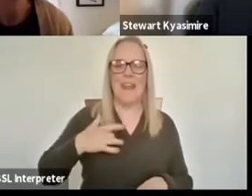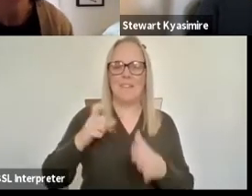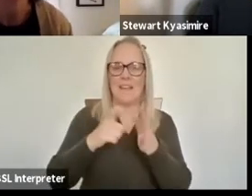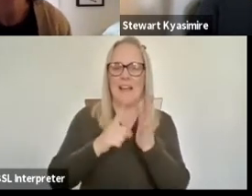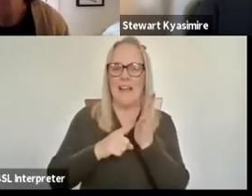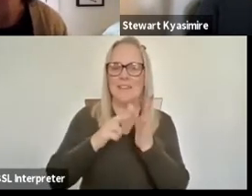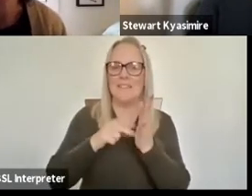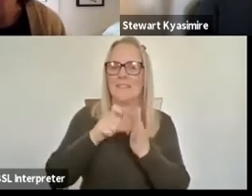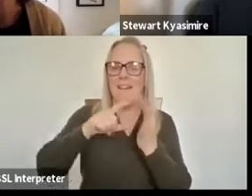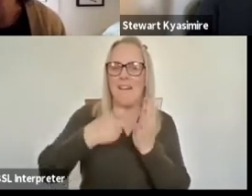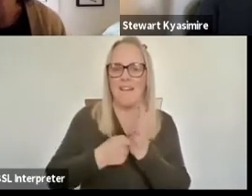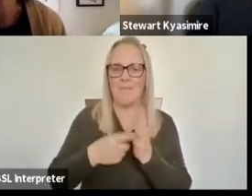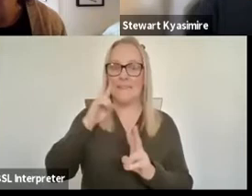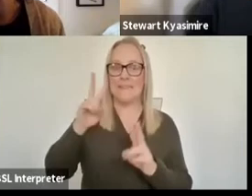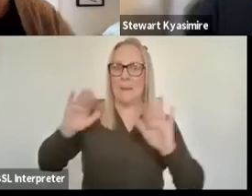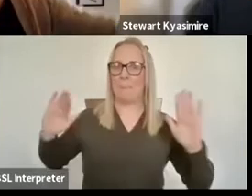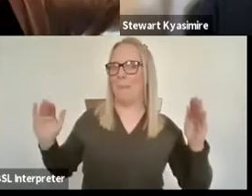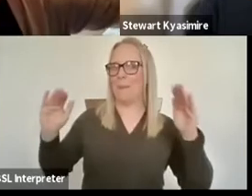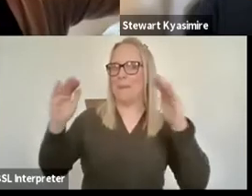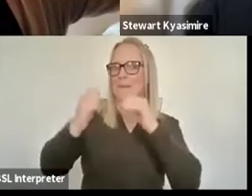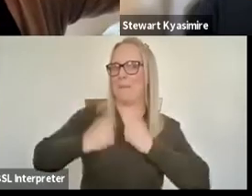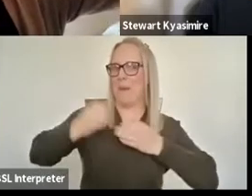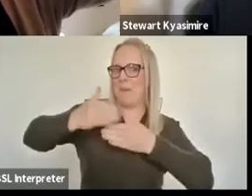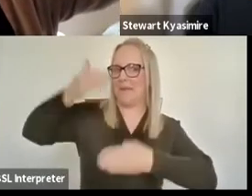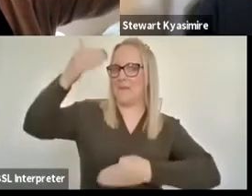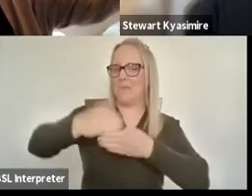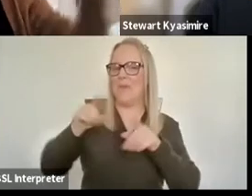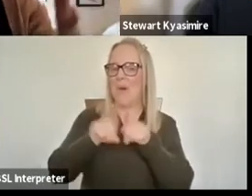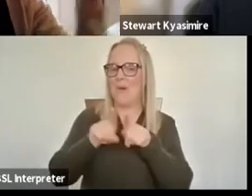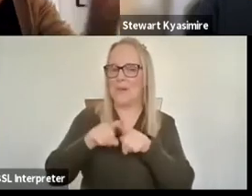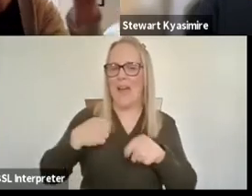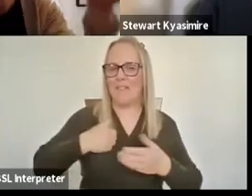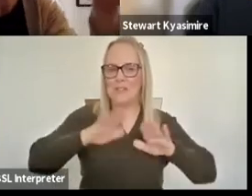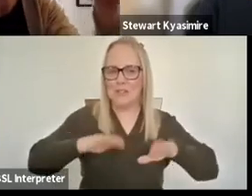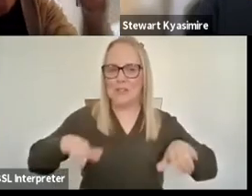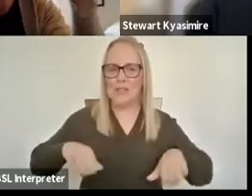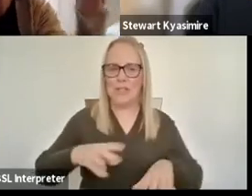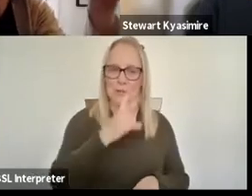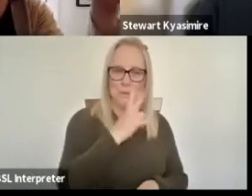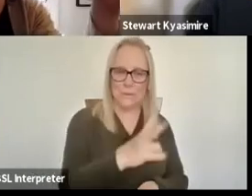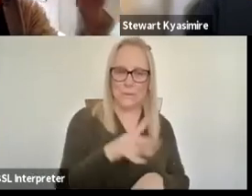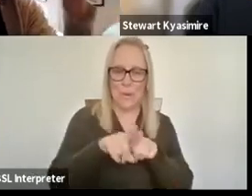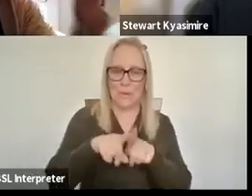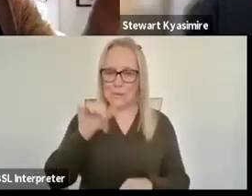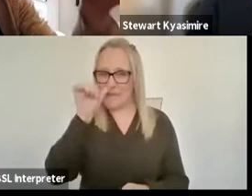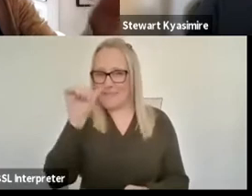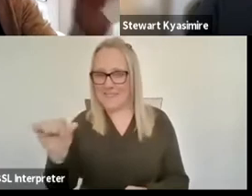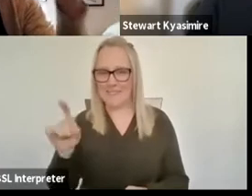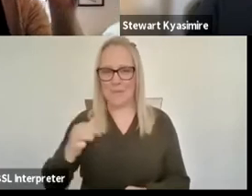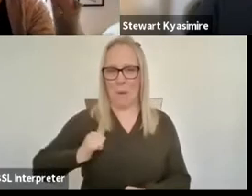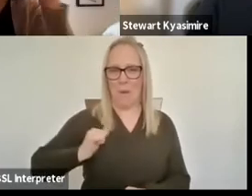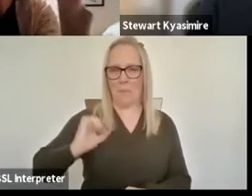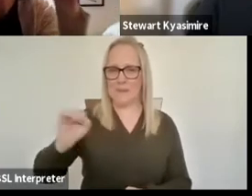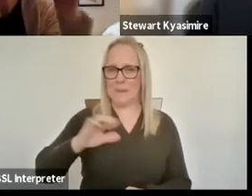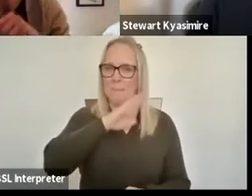mountains out of the window. I also have a two and a six year old at home which I think it's important I say because it's nearing bedtime and it's the witching hour